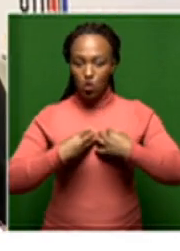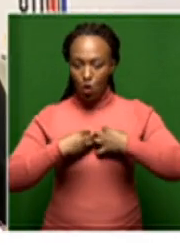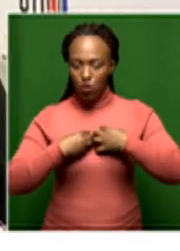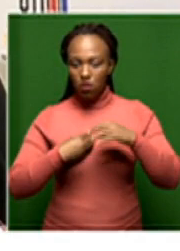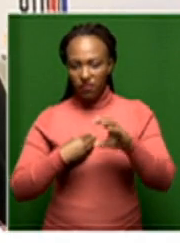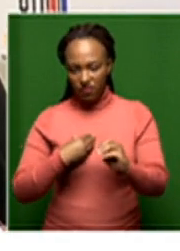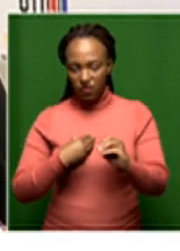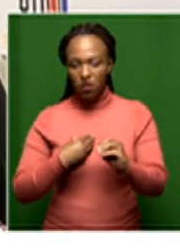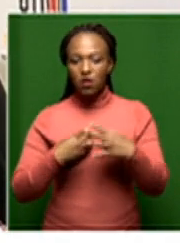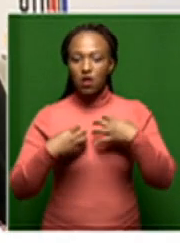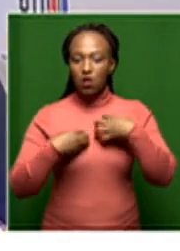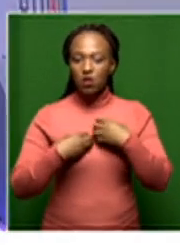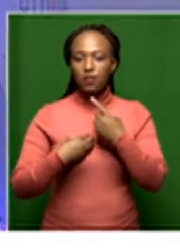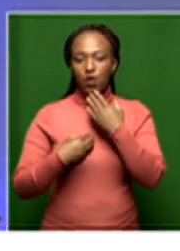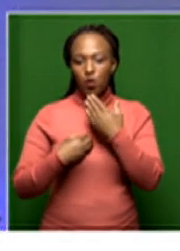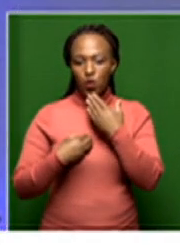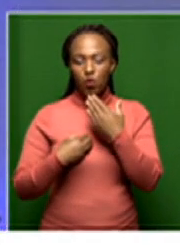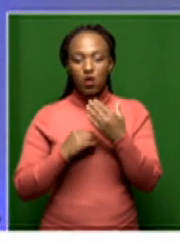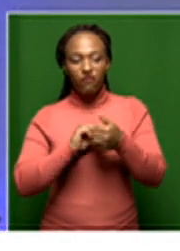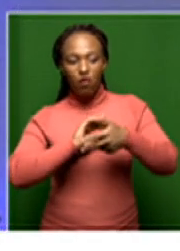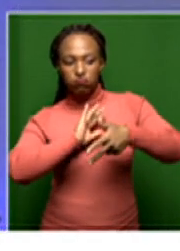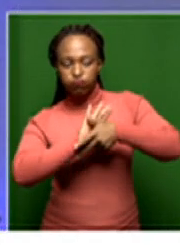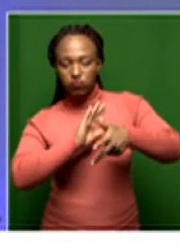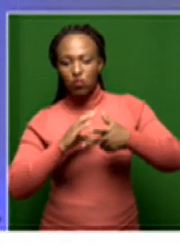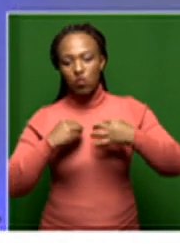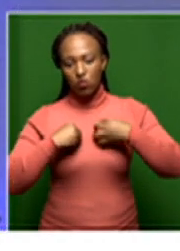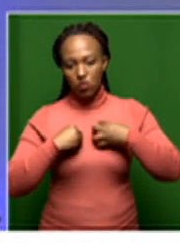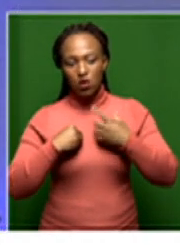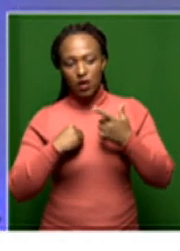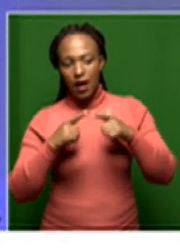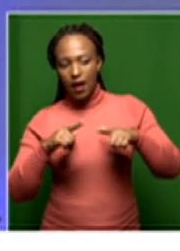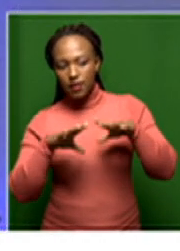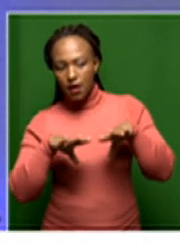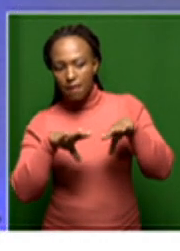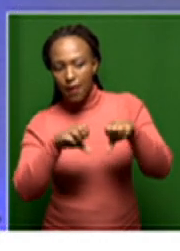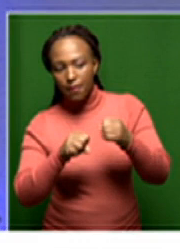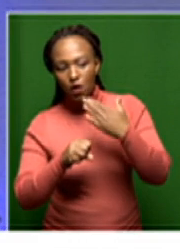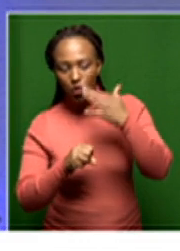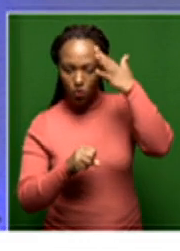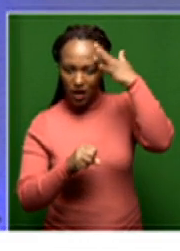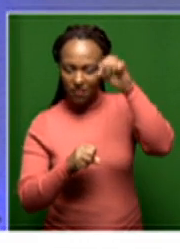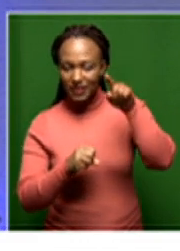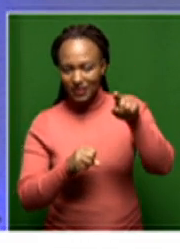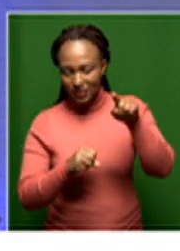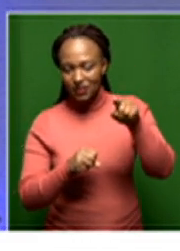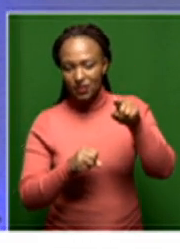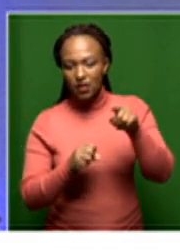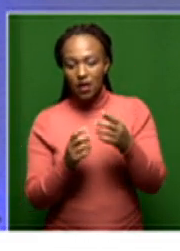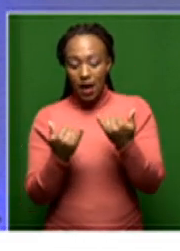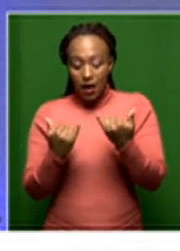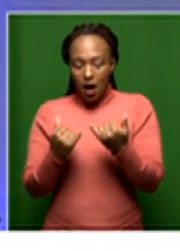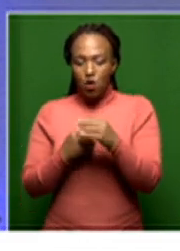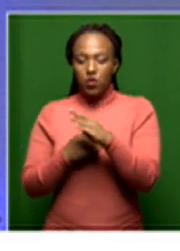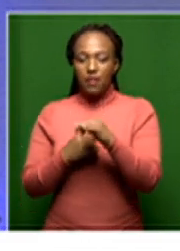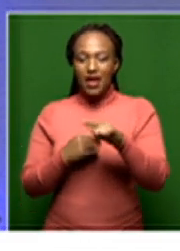capable of ownership and passing of ownership can be expropriated by the state. The current expropriation